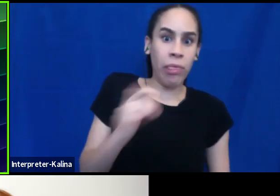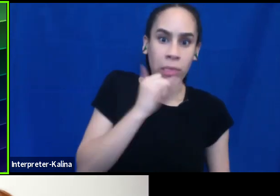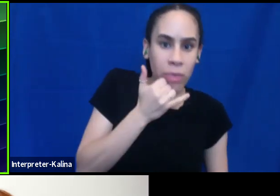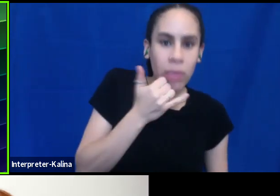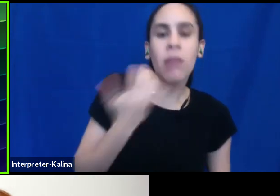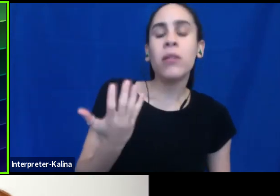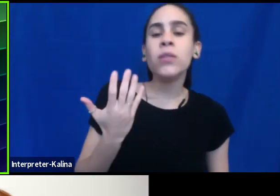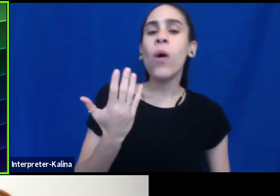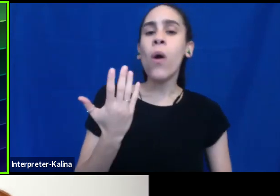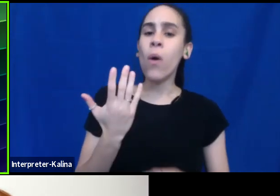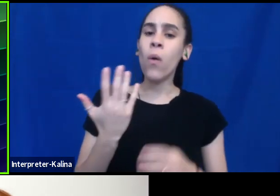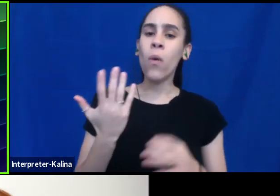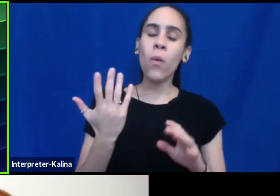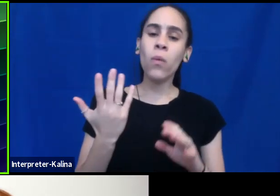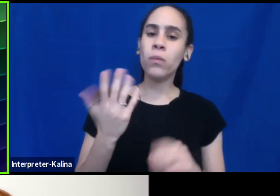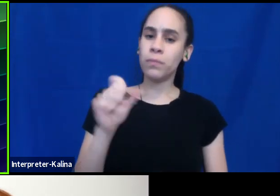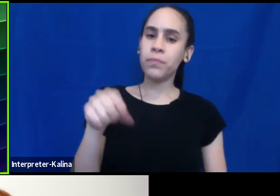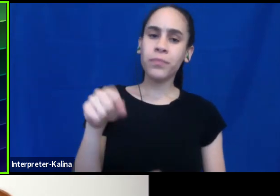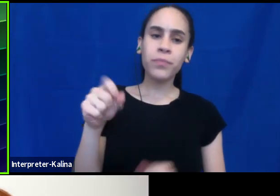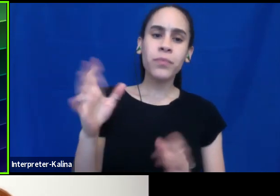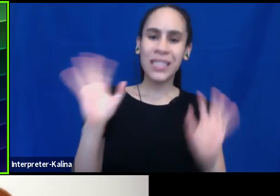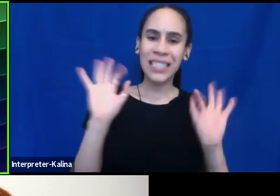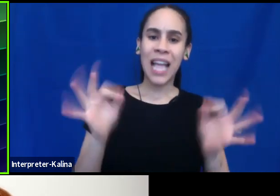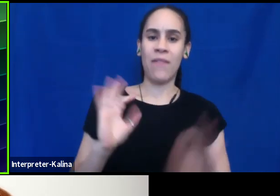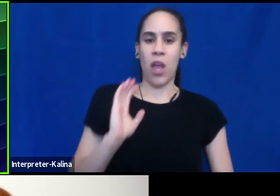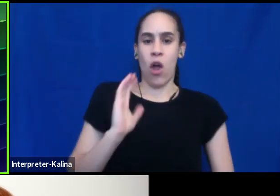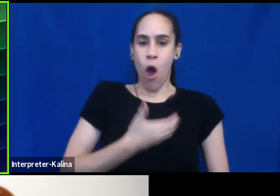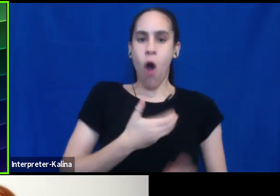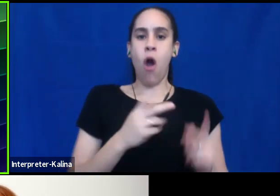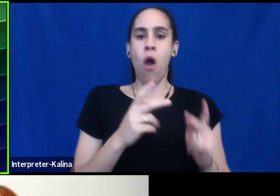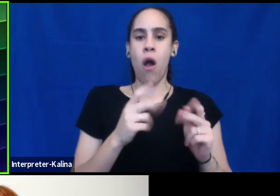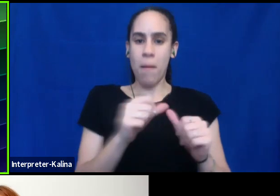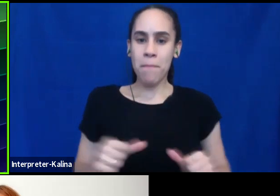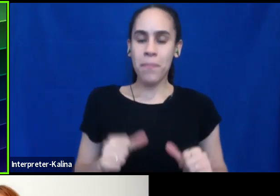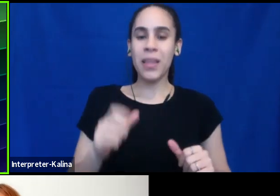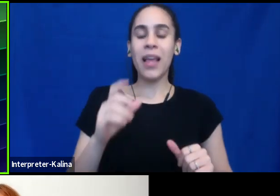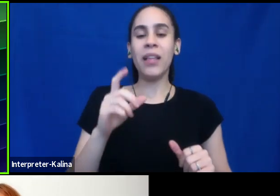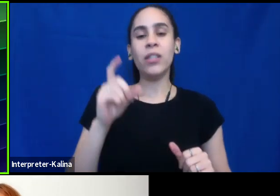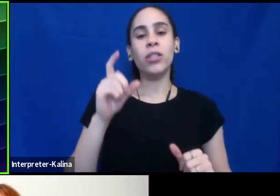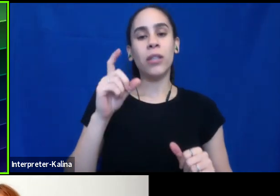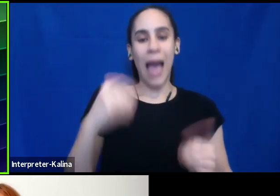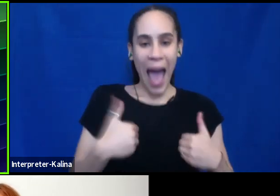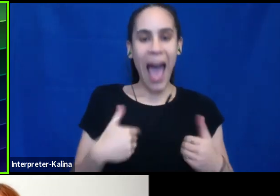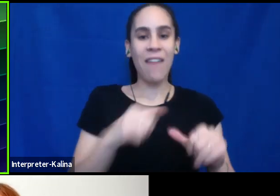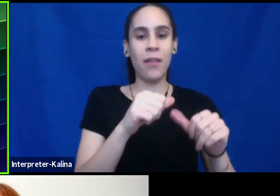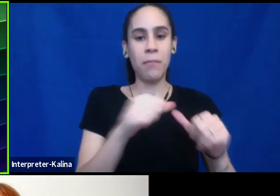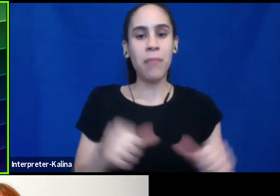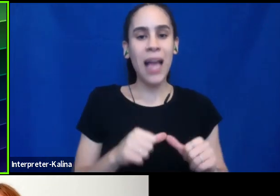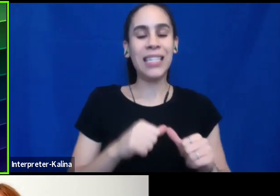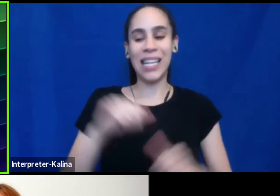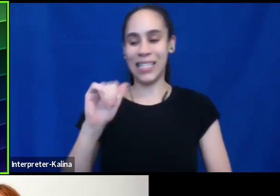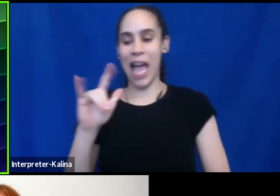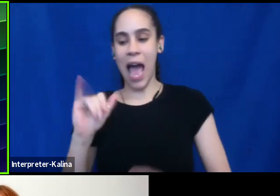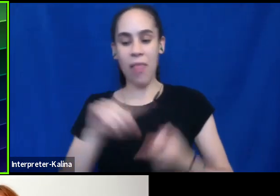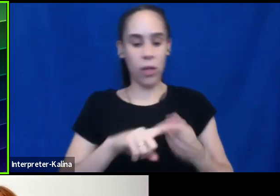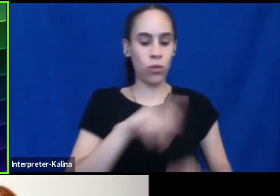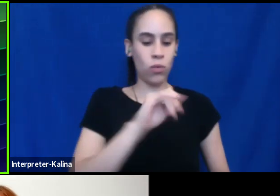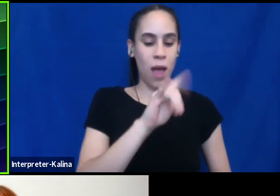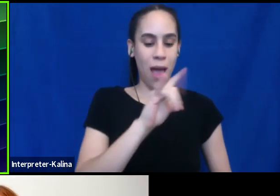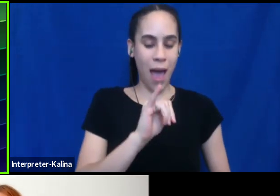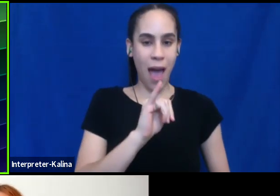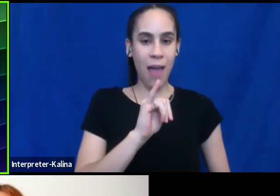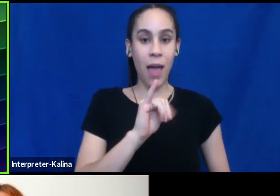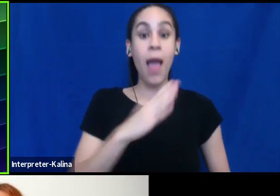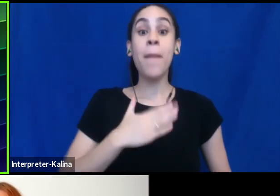so I think there absolutely is our places for, um, ally to ally conversations that, that need to be happening. And basically my switch in